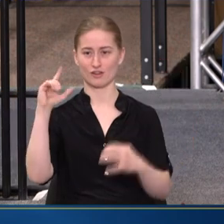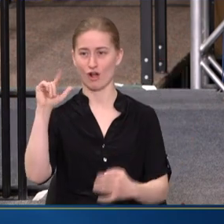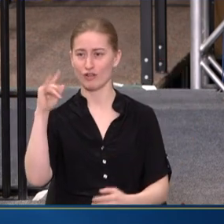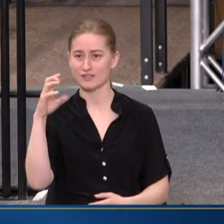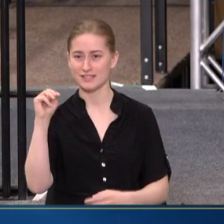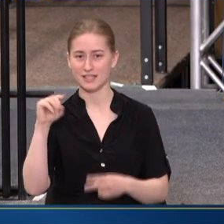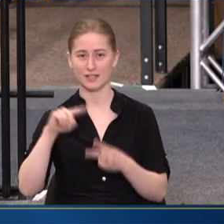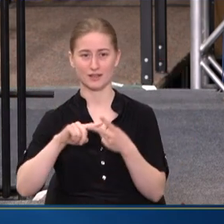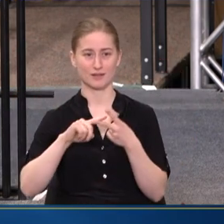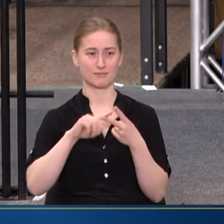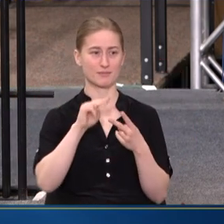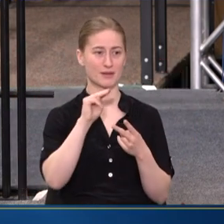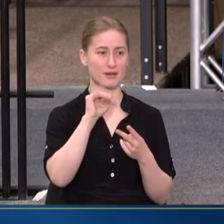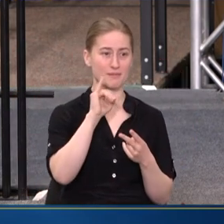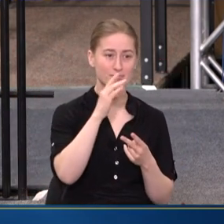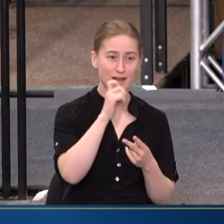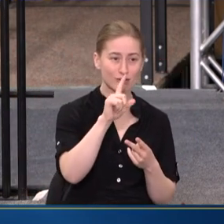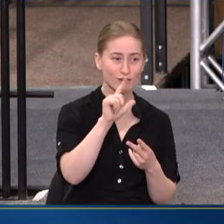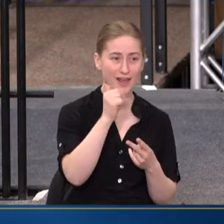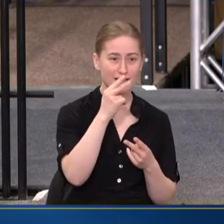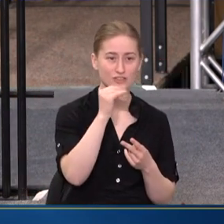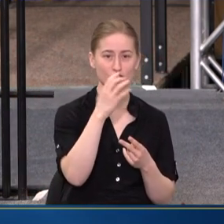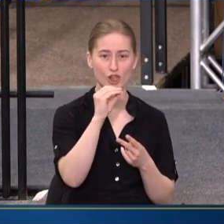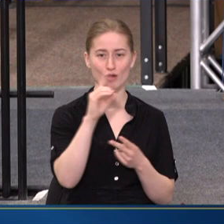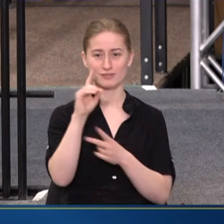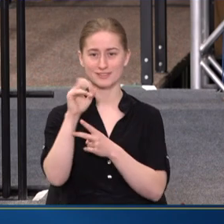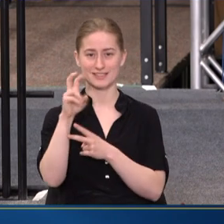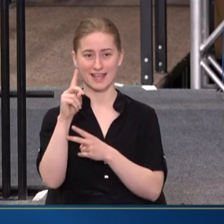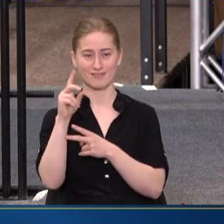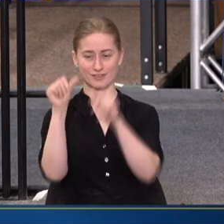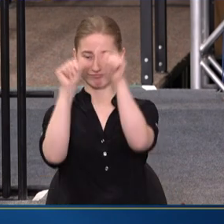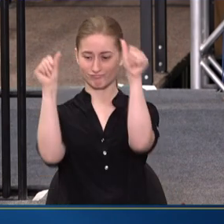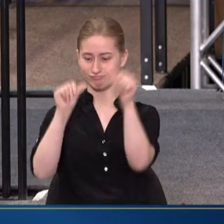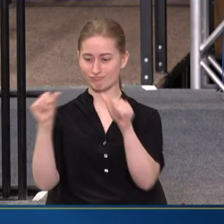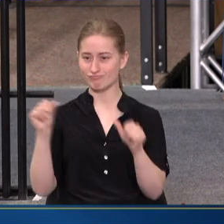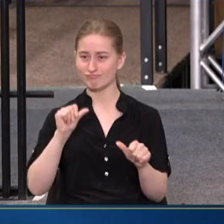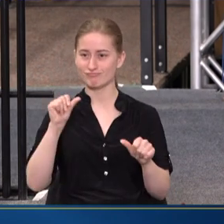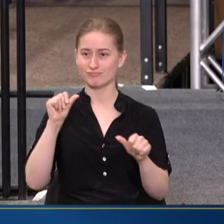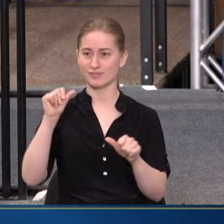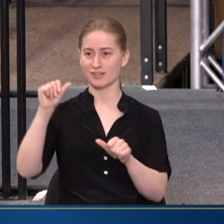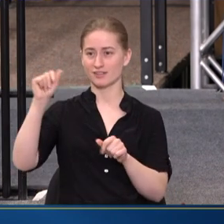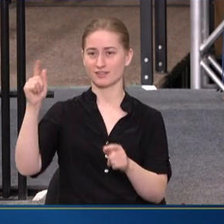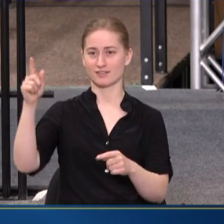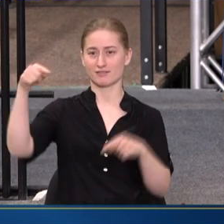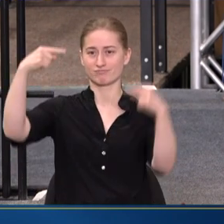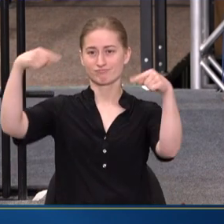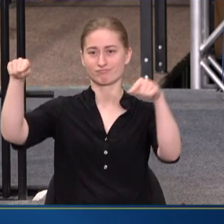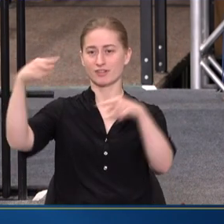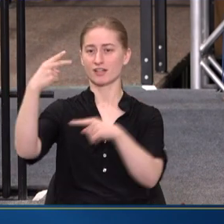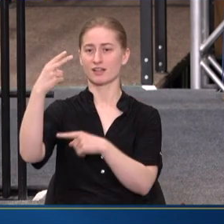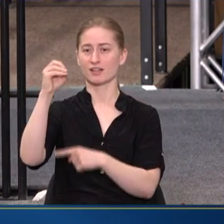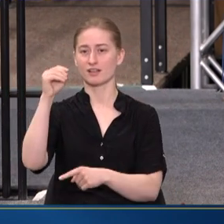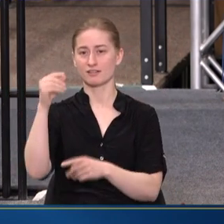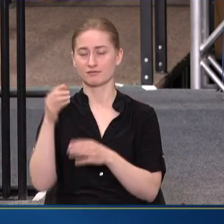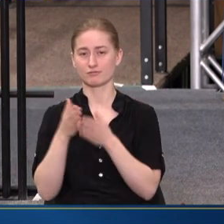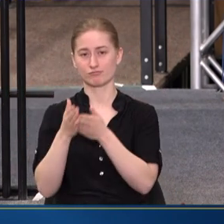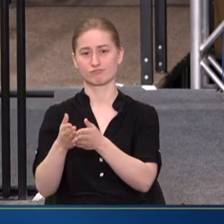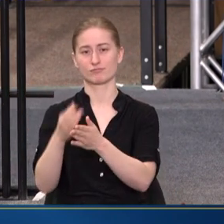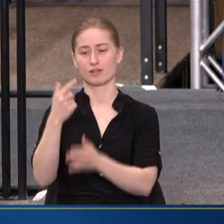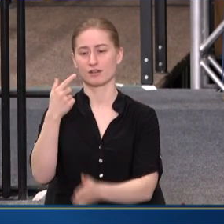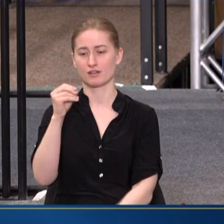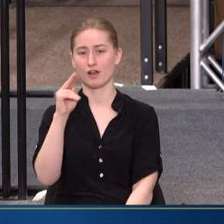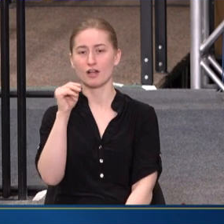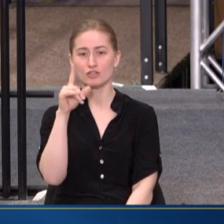MICHAEL'S, MICHAEL ANGELO'S DAVID, THE GONDOLAS IN VENICE. YOU MAY EVEN LEARN SOME HANDY